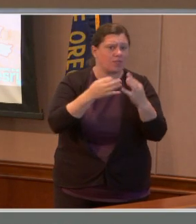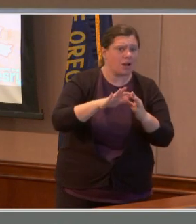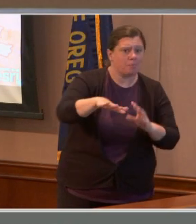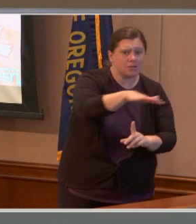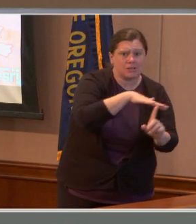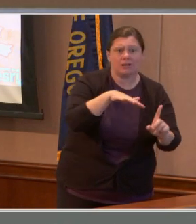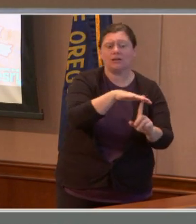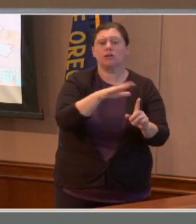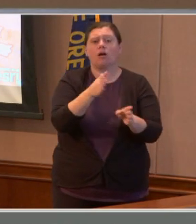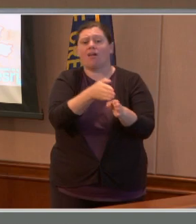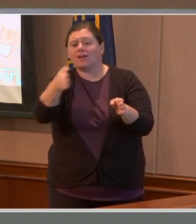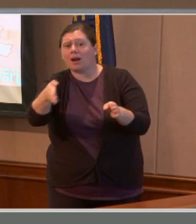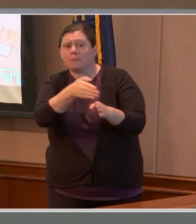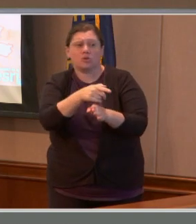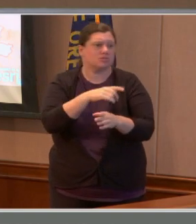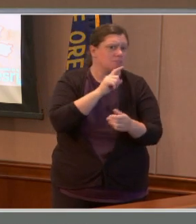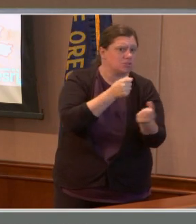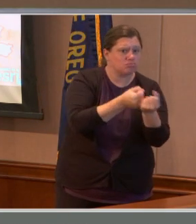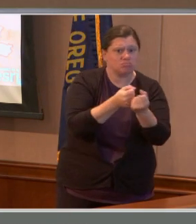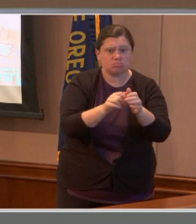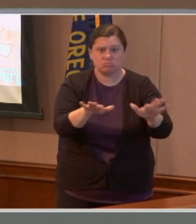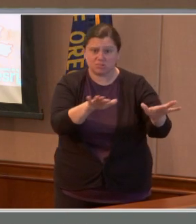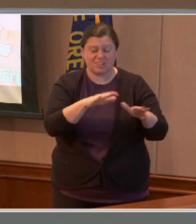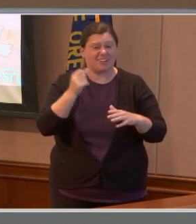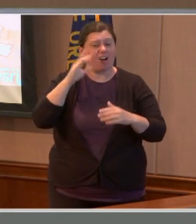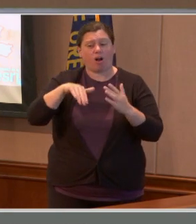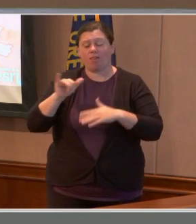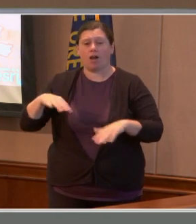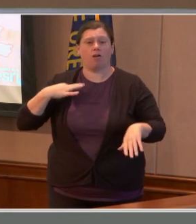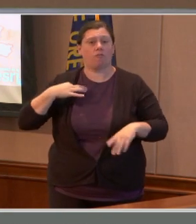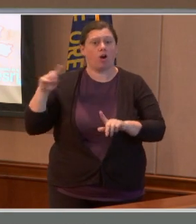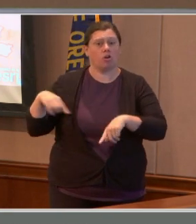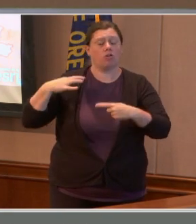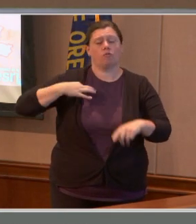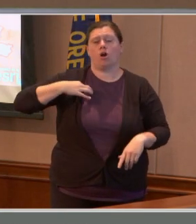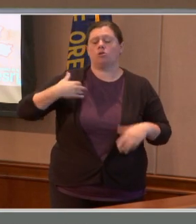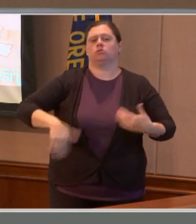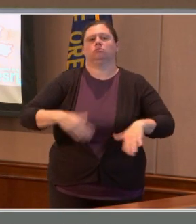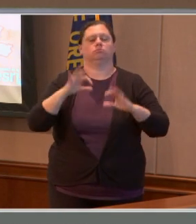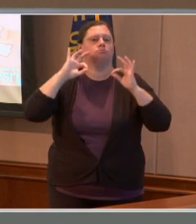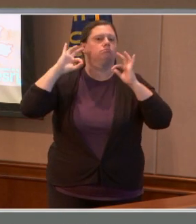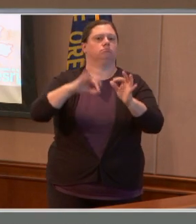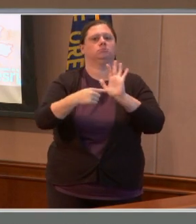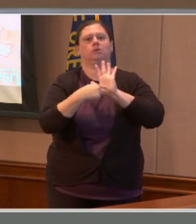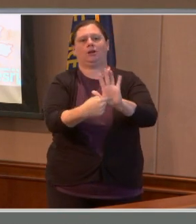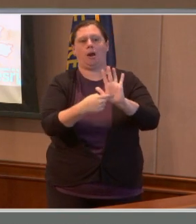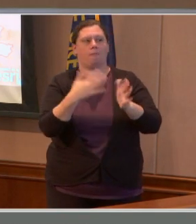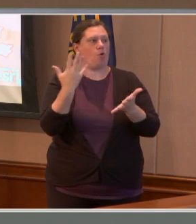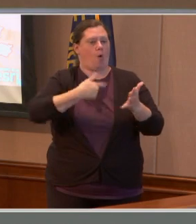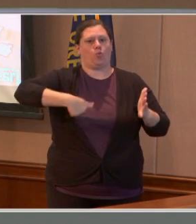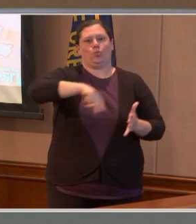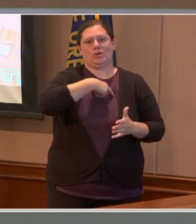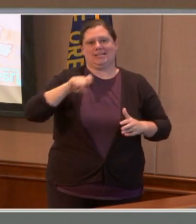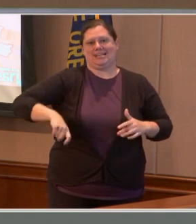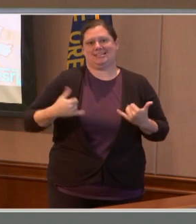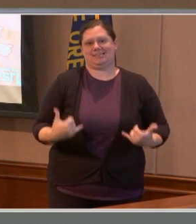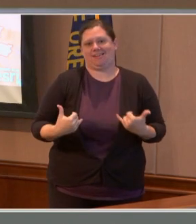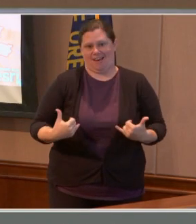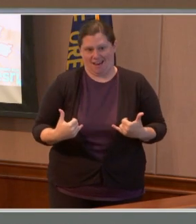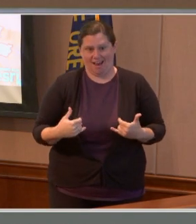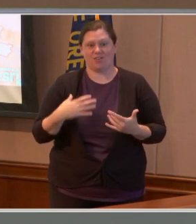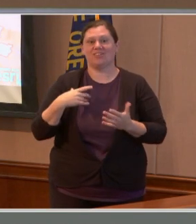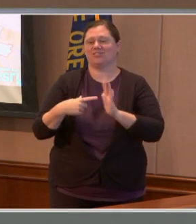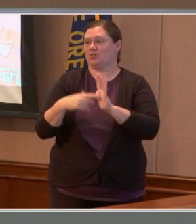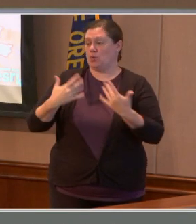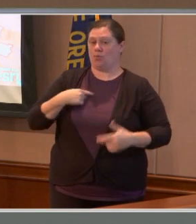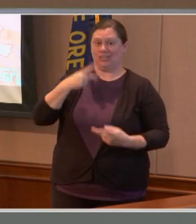is the epitome of the positive force we need in this world. This is the case here in our county. We are a